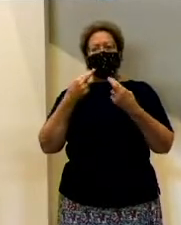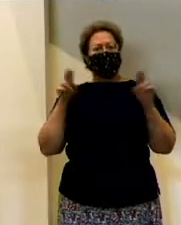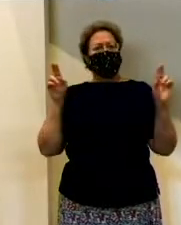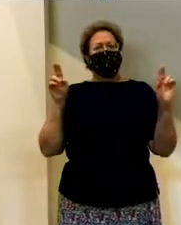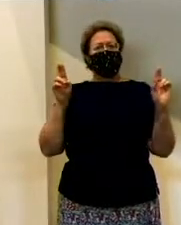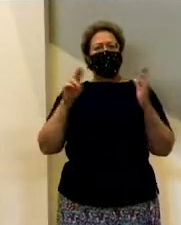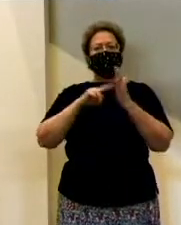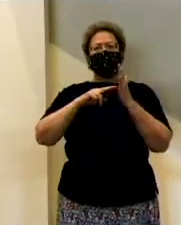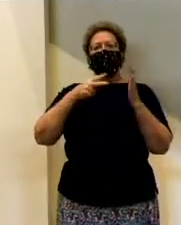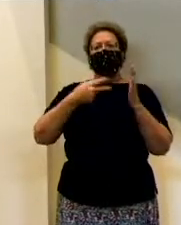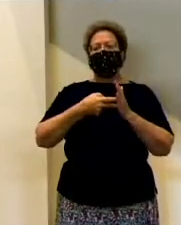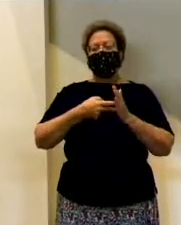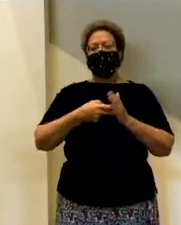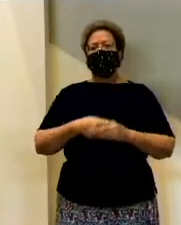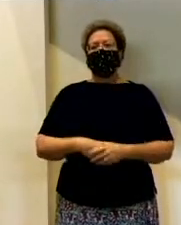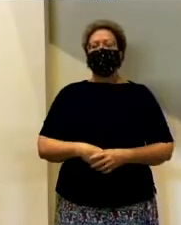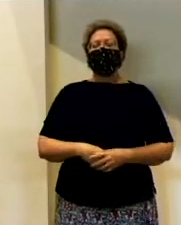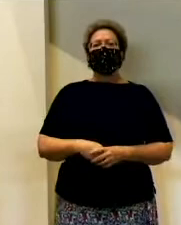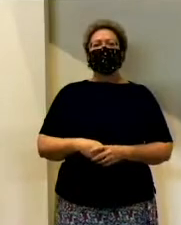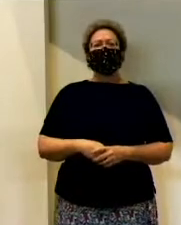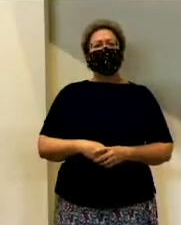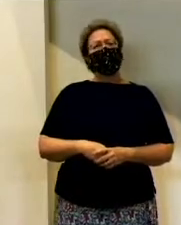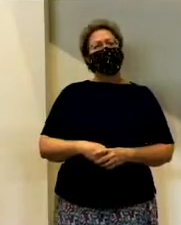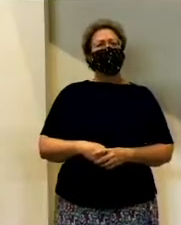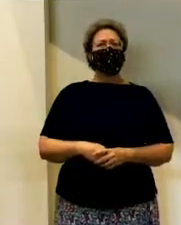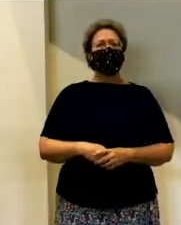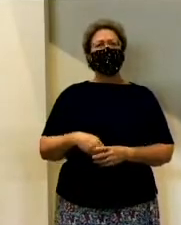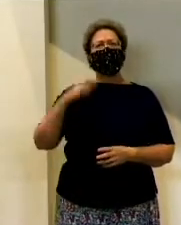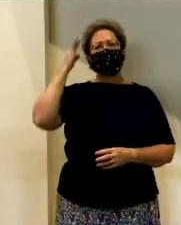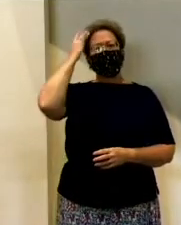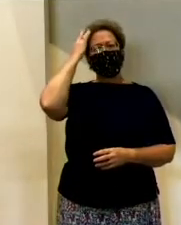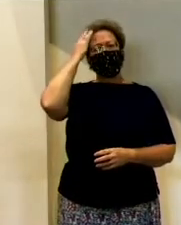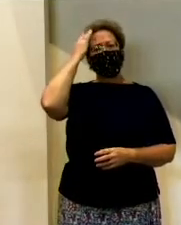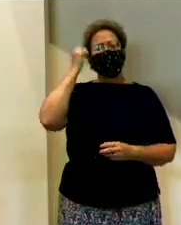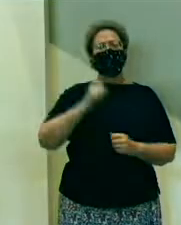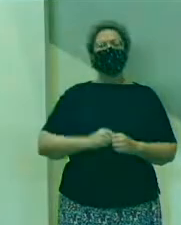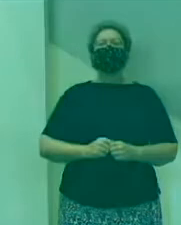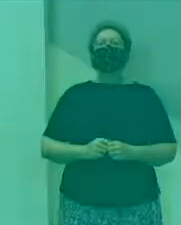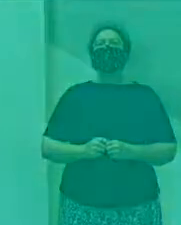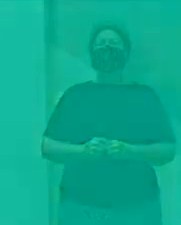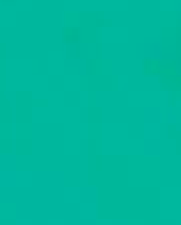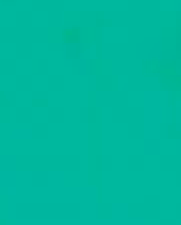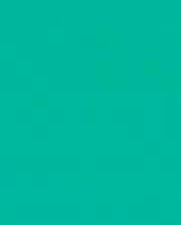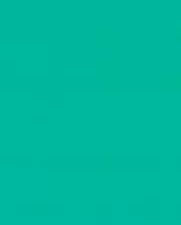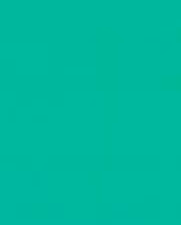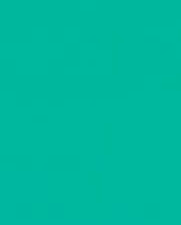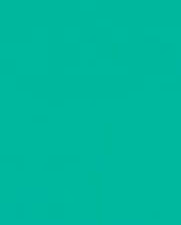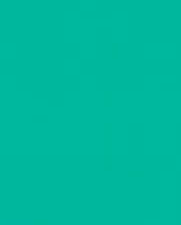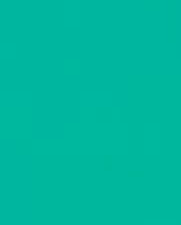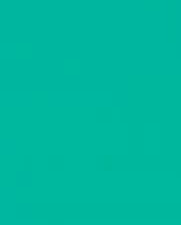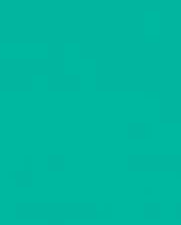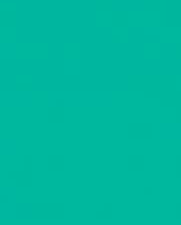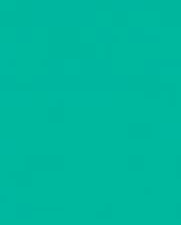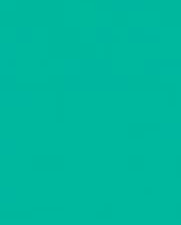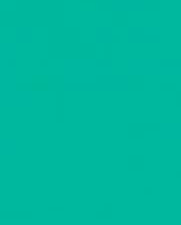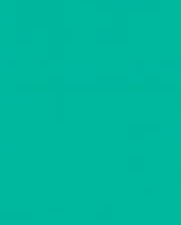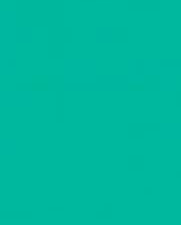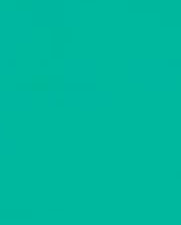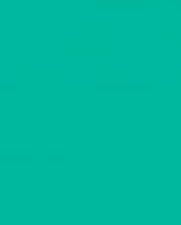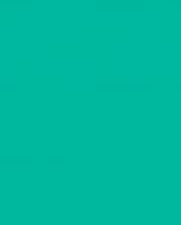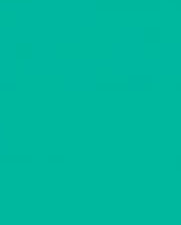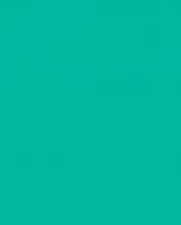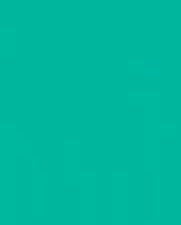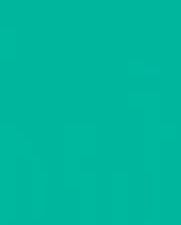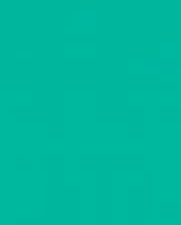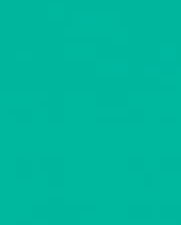world? It's kind of confusing, isn't it? Well, let me confuse you a little more. Let's look at Romans chapter 8. Not only so,